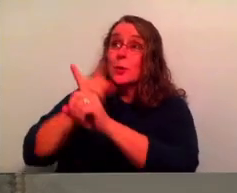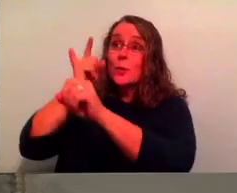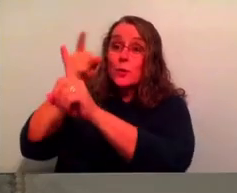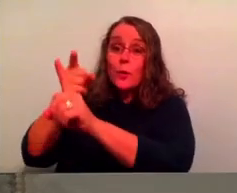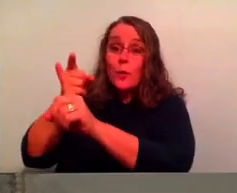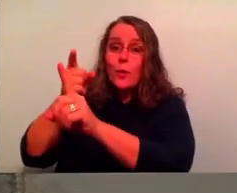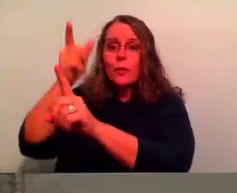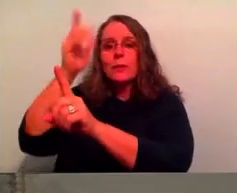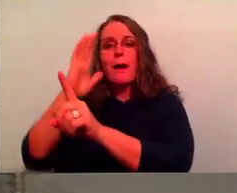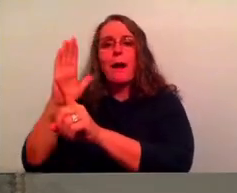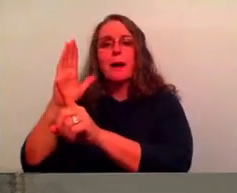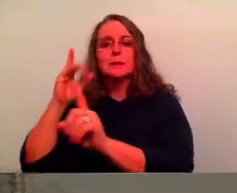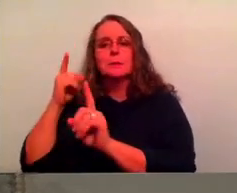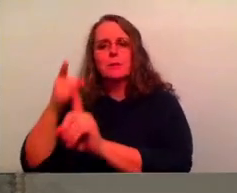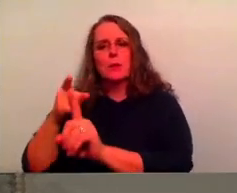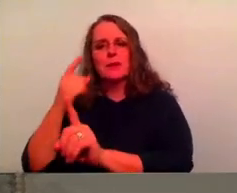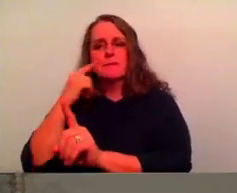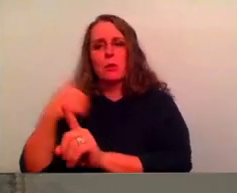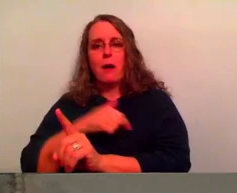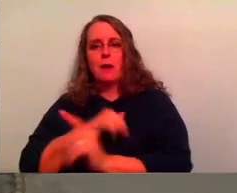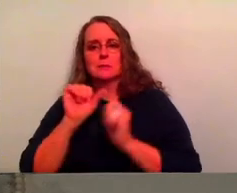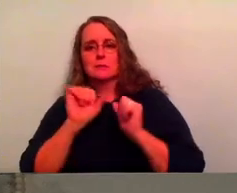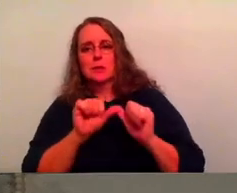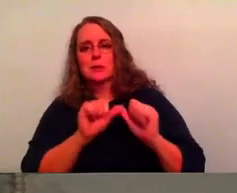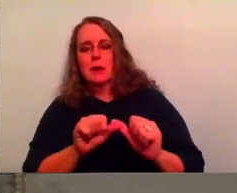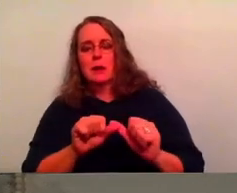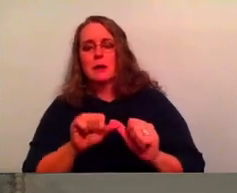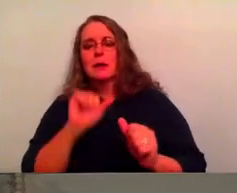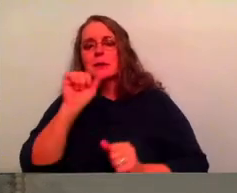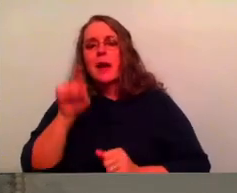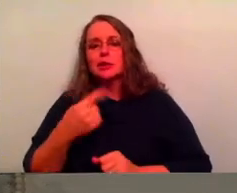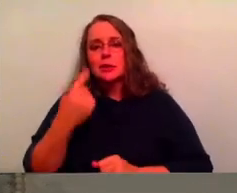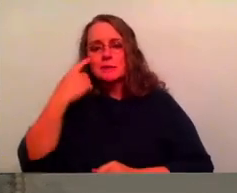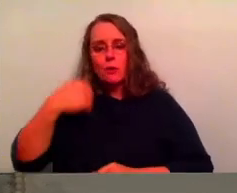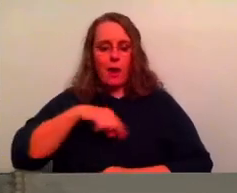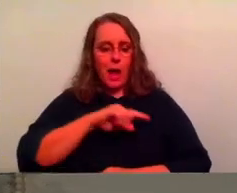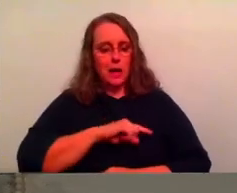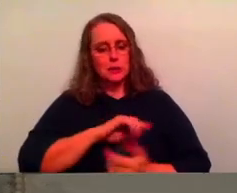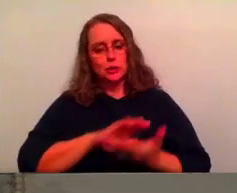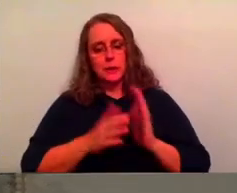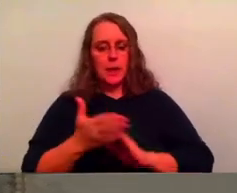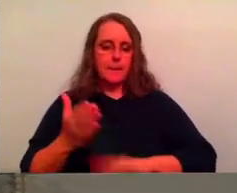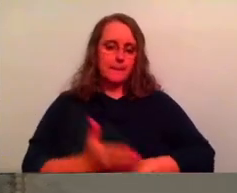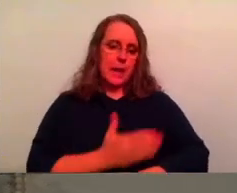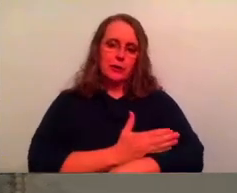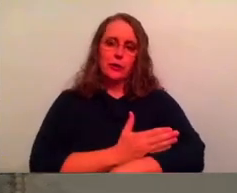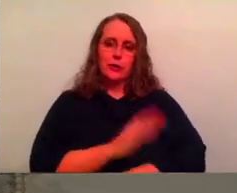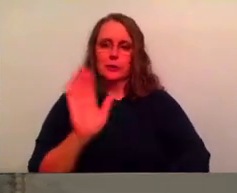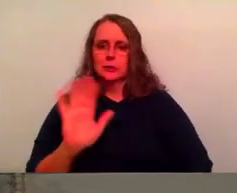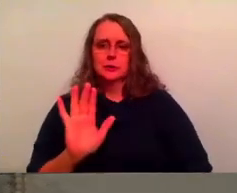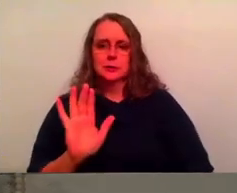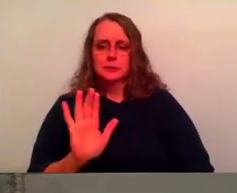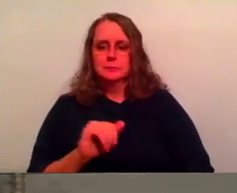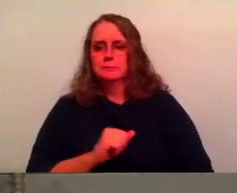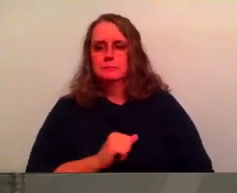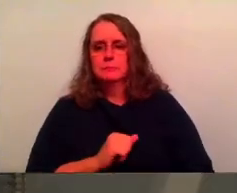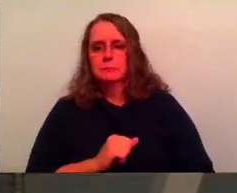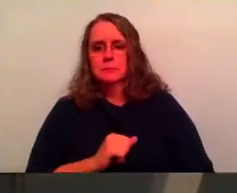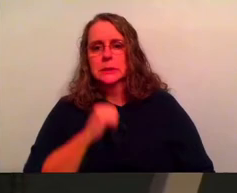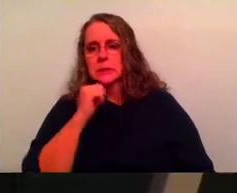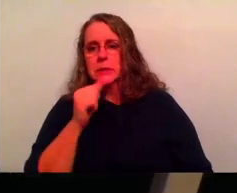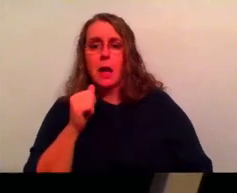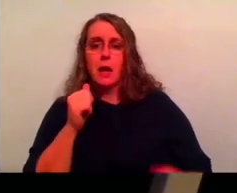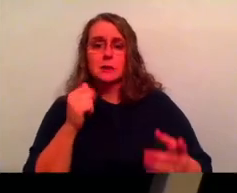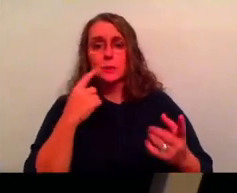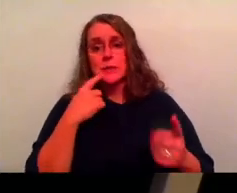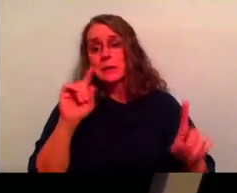on. Again, not just for our own betterment because when we decide that the goal is to move forward and just to press on so that we can say we did it or just so